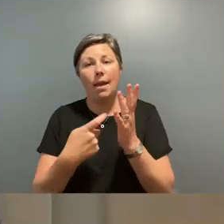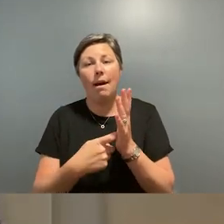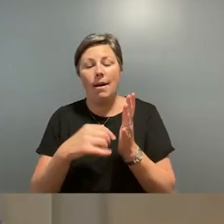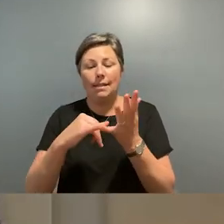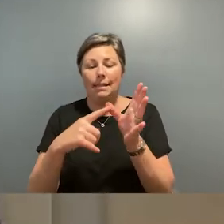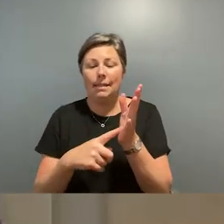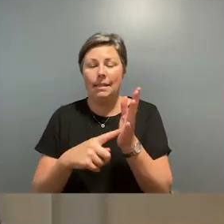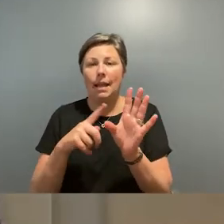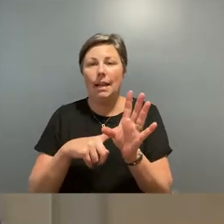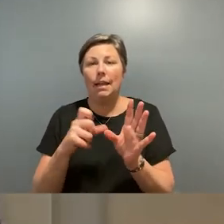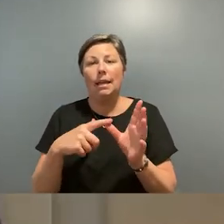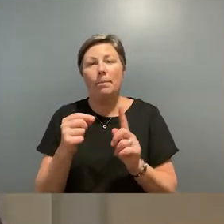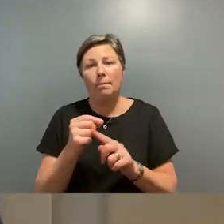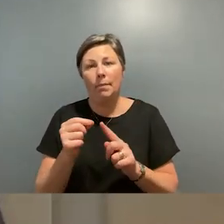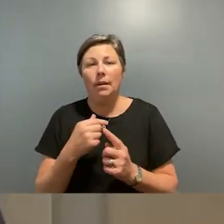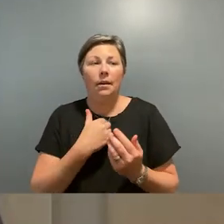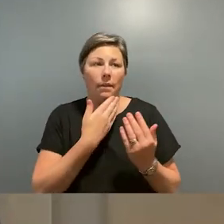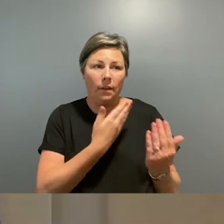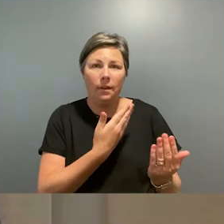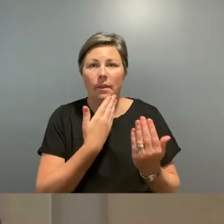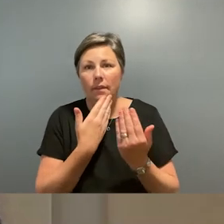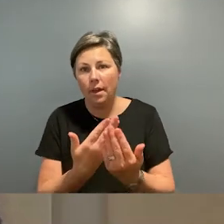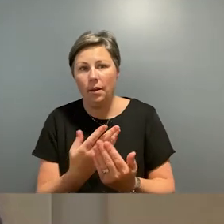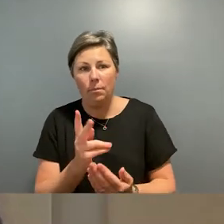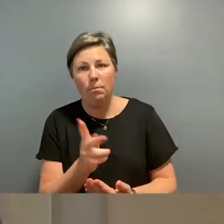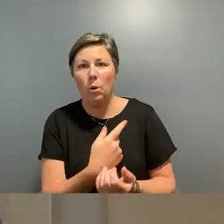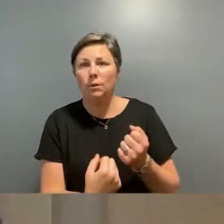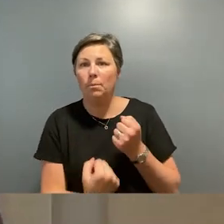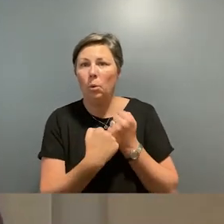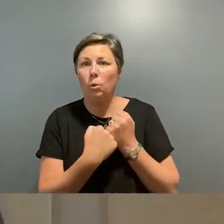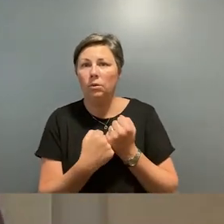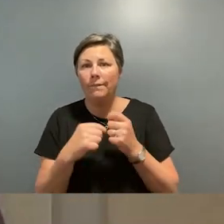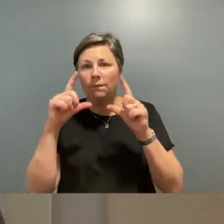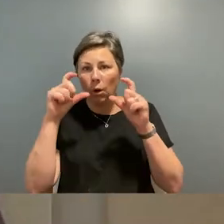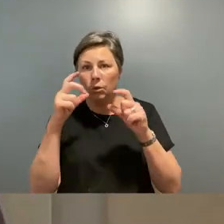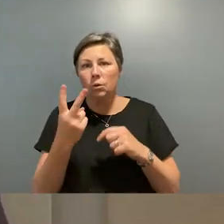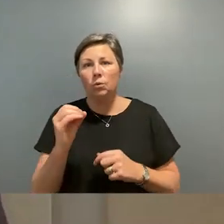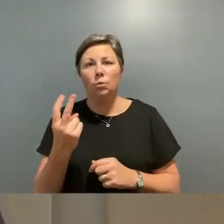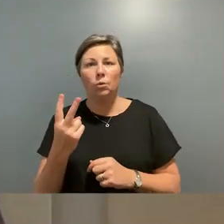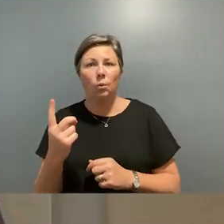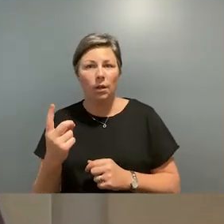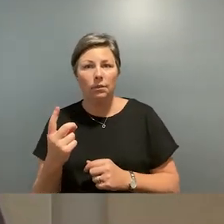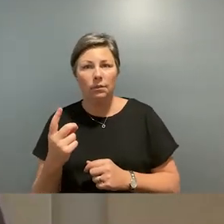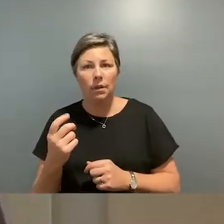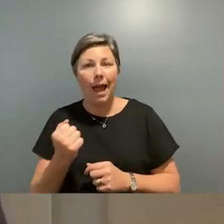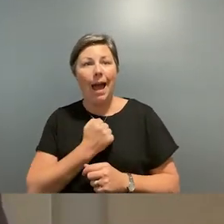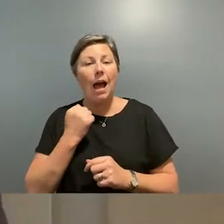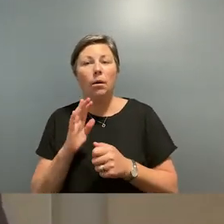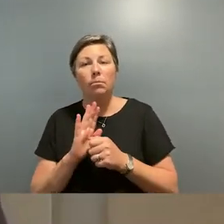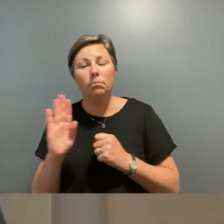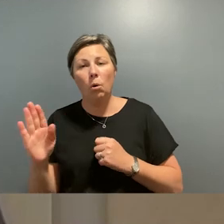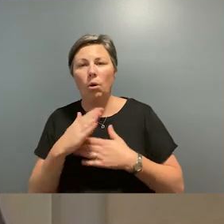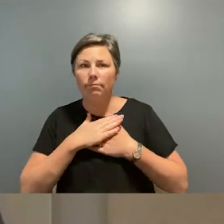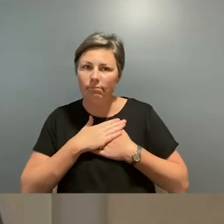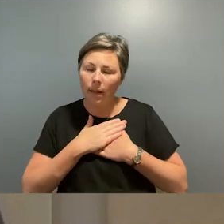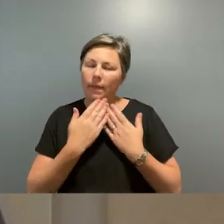kepp we are so grateful for the amazing support you've shown to photo and the photo team and the board from the bottom of